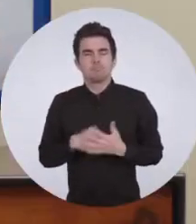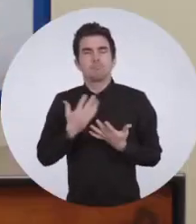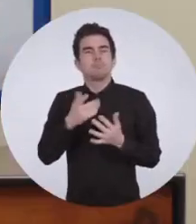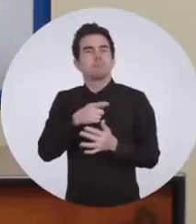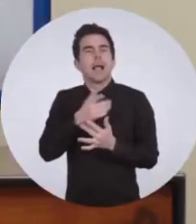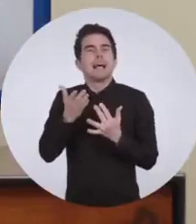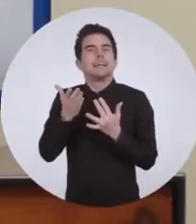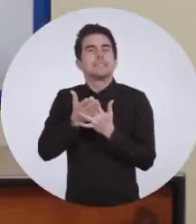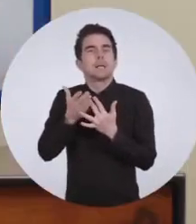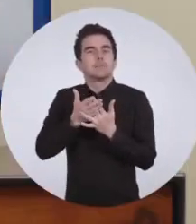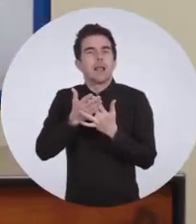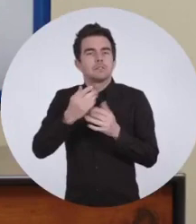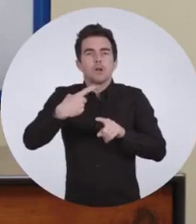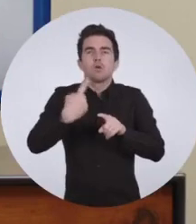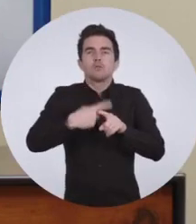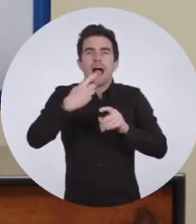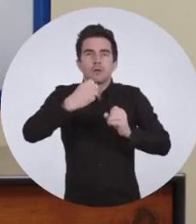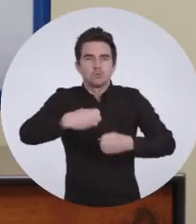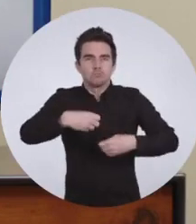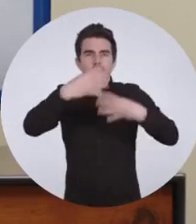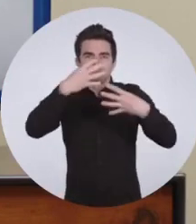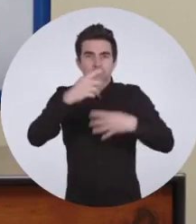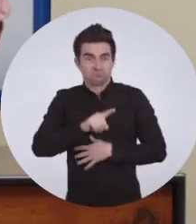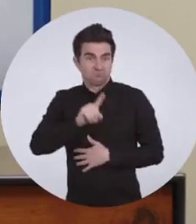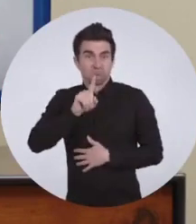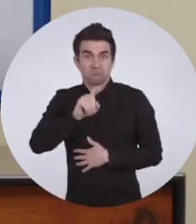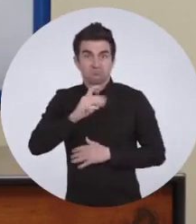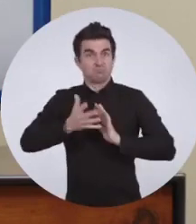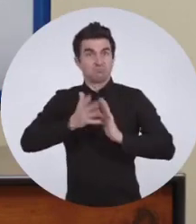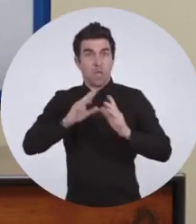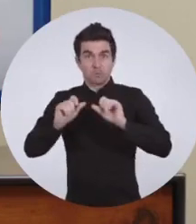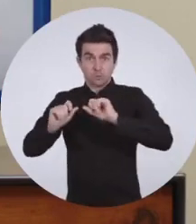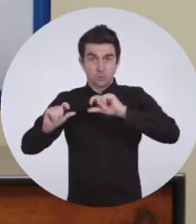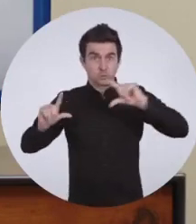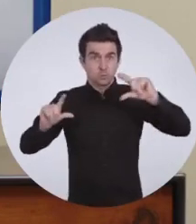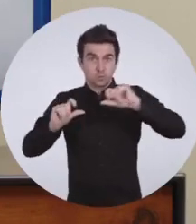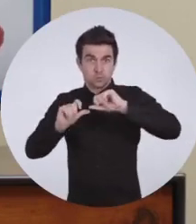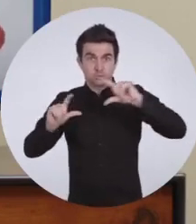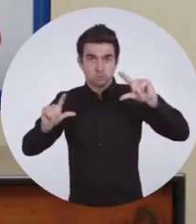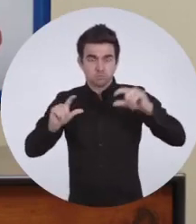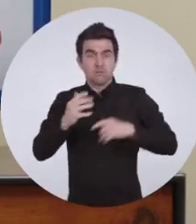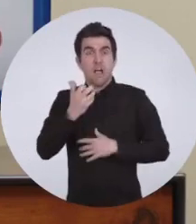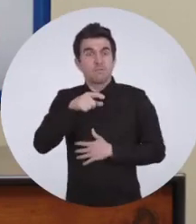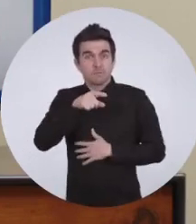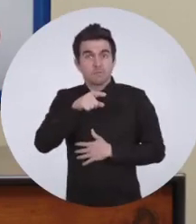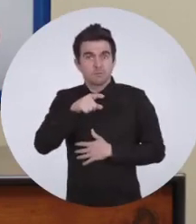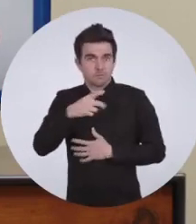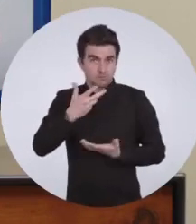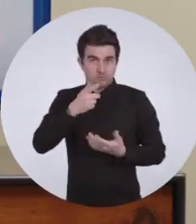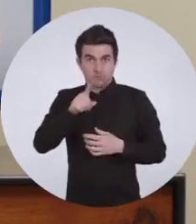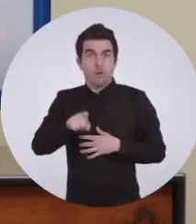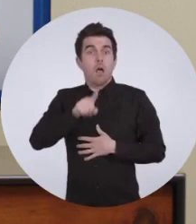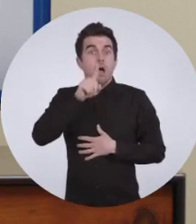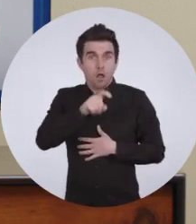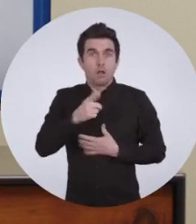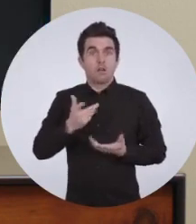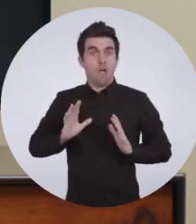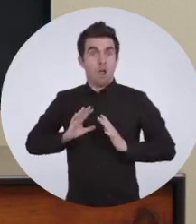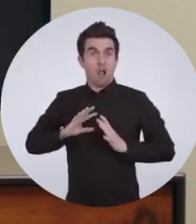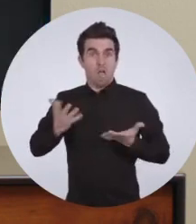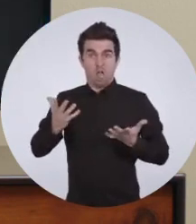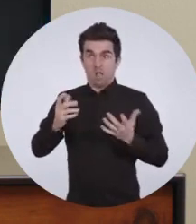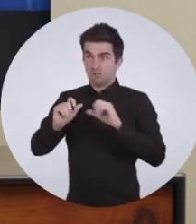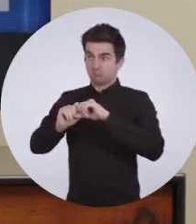On the accessibility shortcuts, select Sign Language Zoom. This feature is immediately activated once you exit the menu.